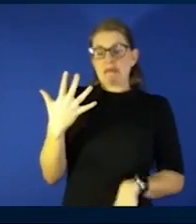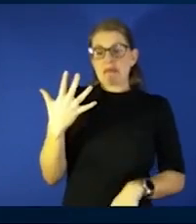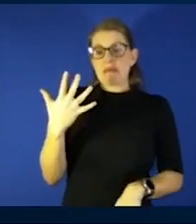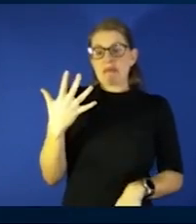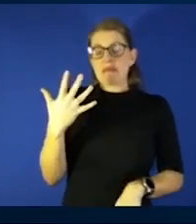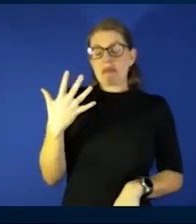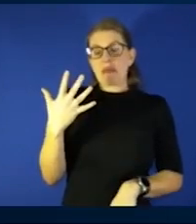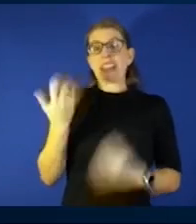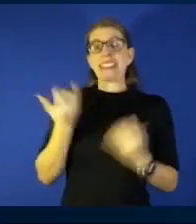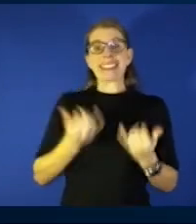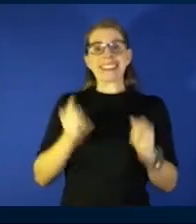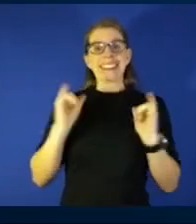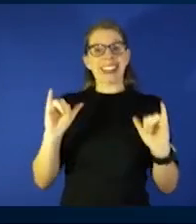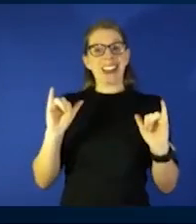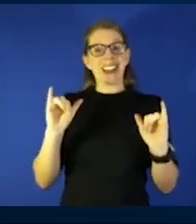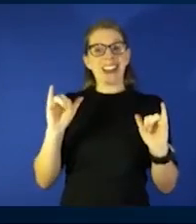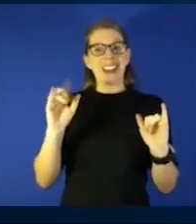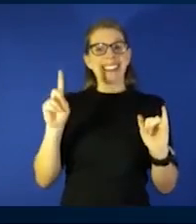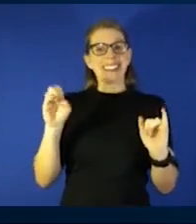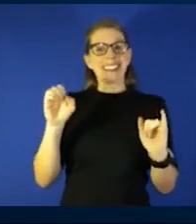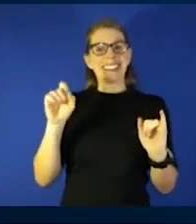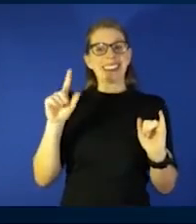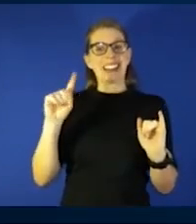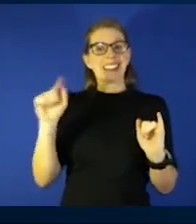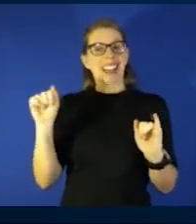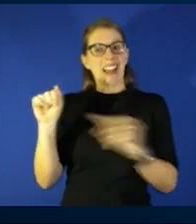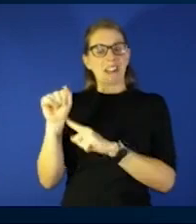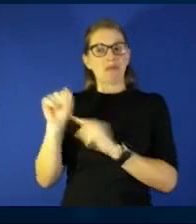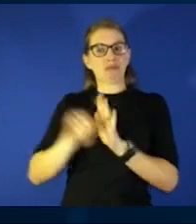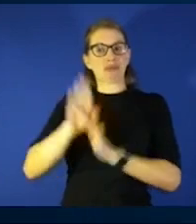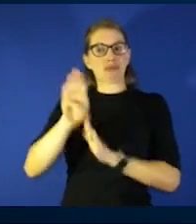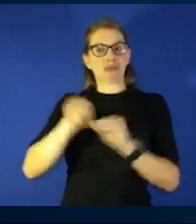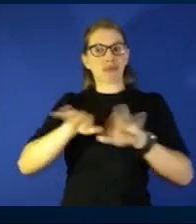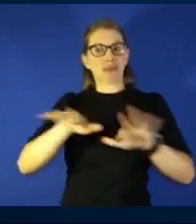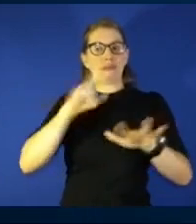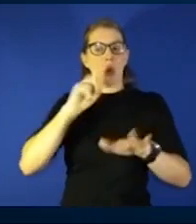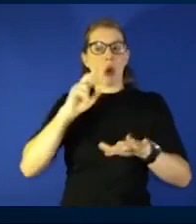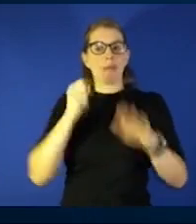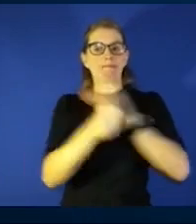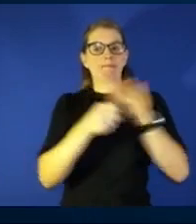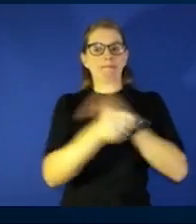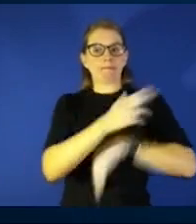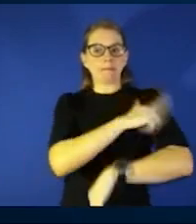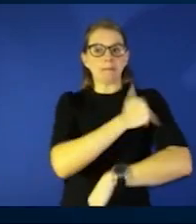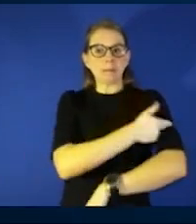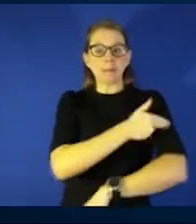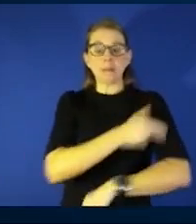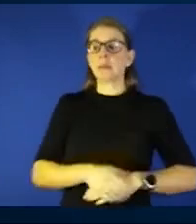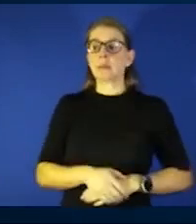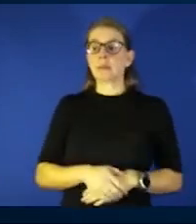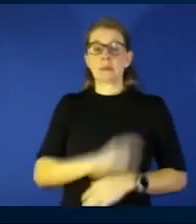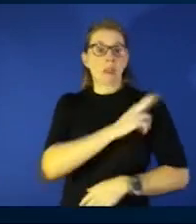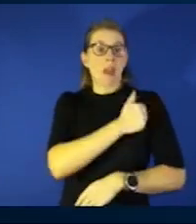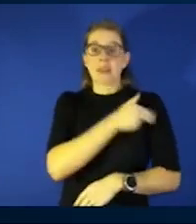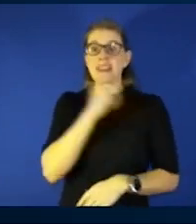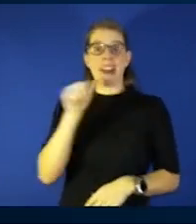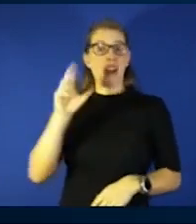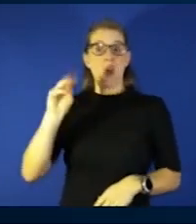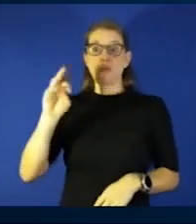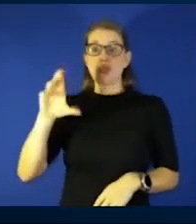we are still in that Delta surge for hospitalizations you know the surge that we're seeing now in the hospital is not Omicron it continues